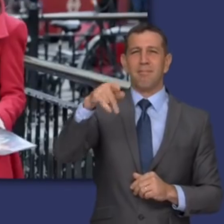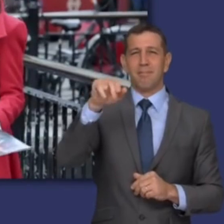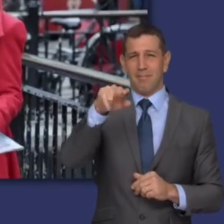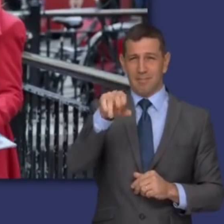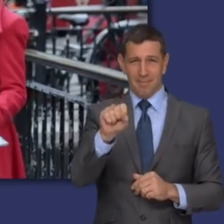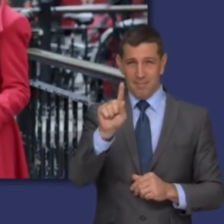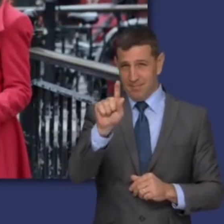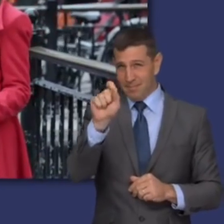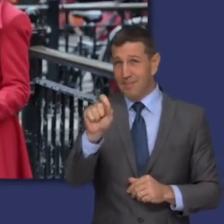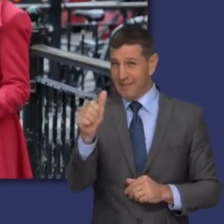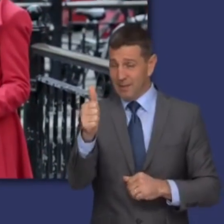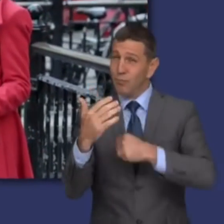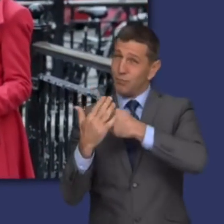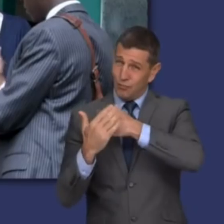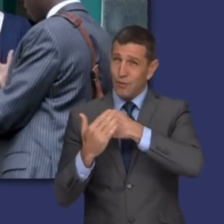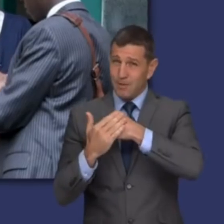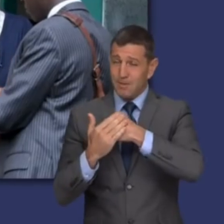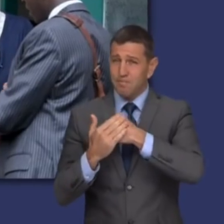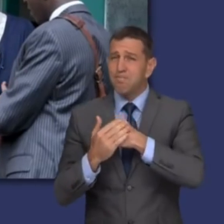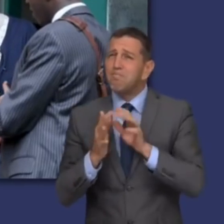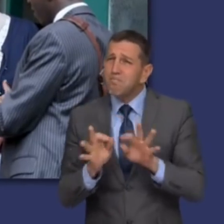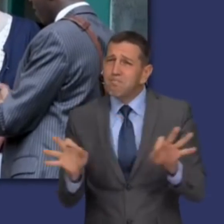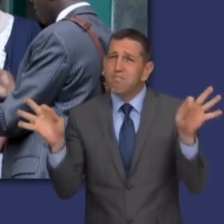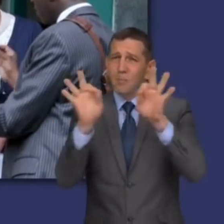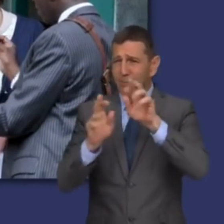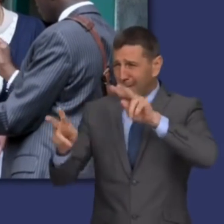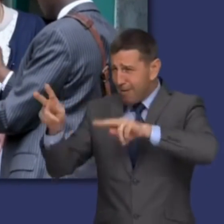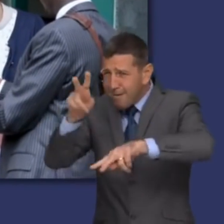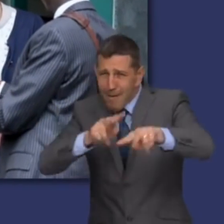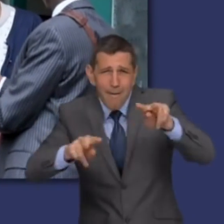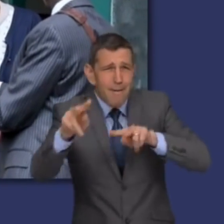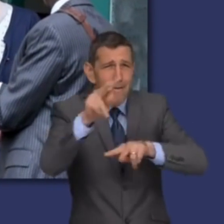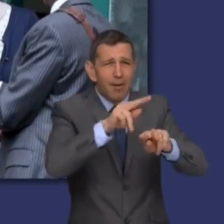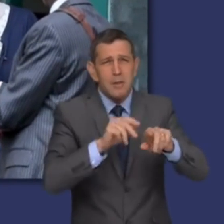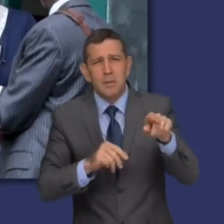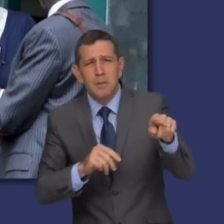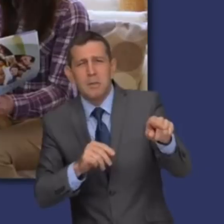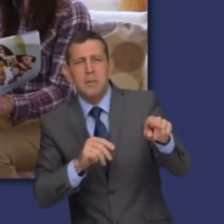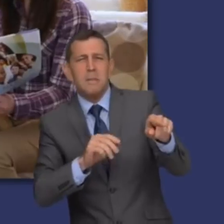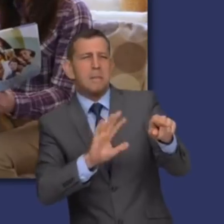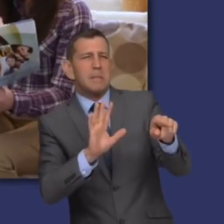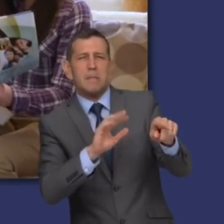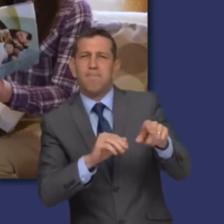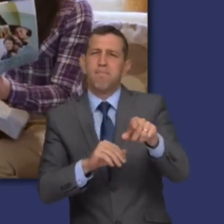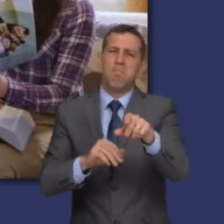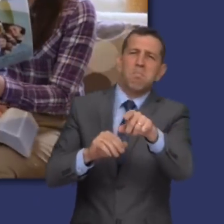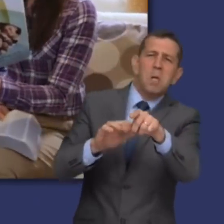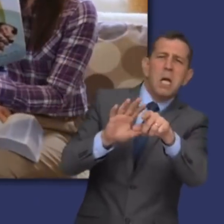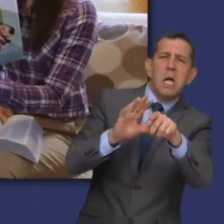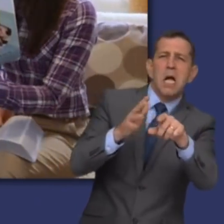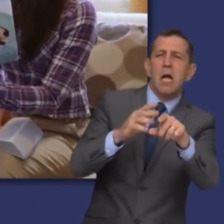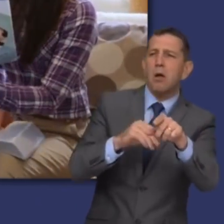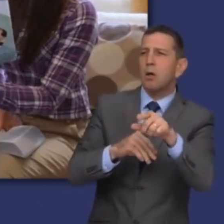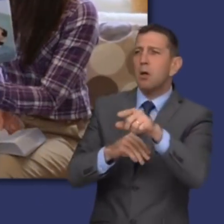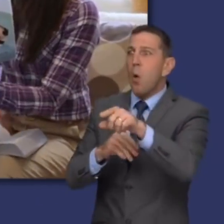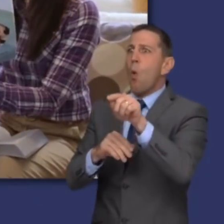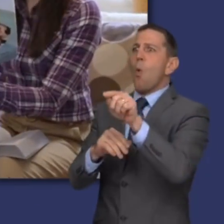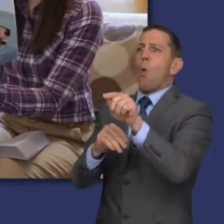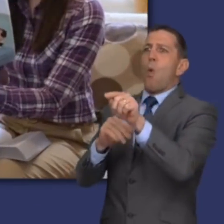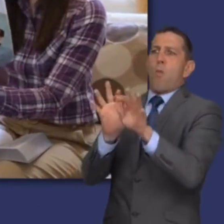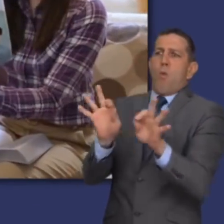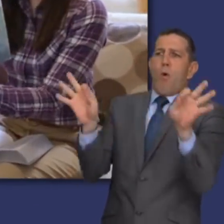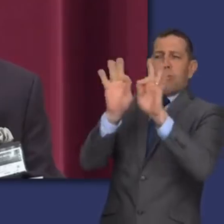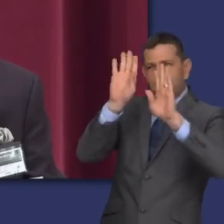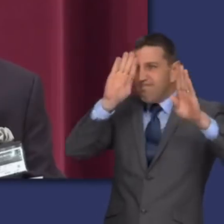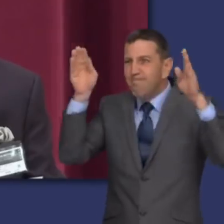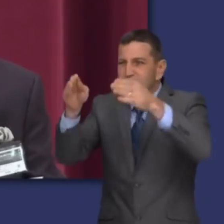Well, at Philippians 1, verse 10, we're told to make sure of the more important